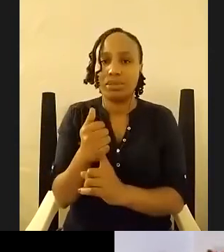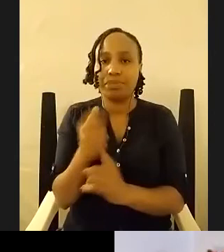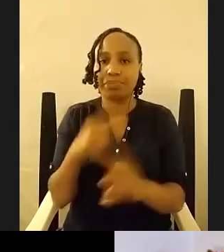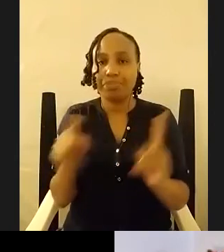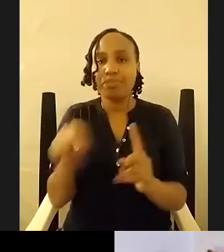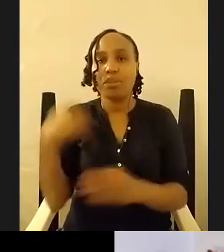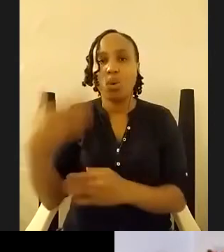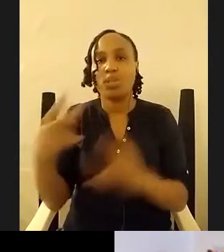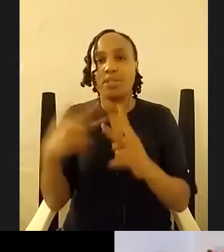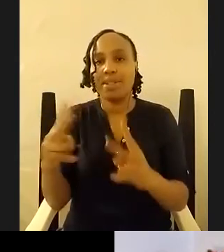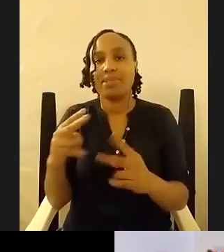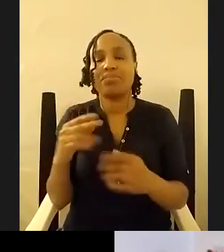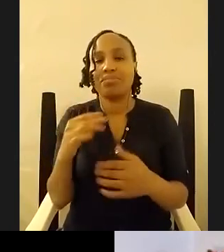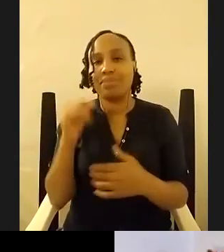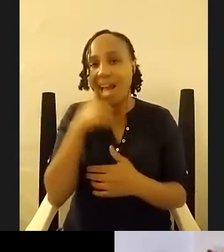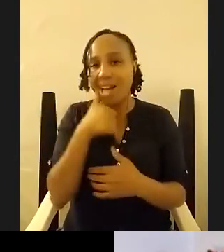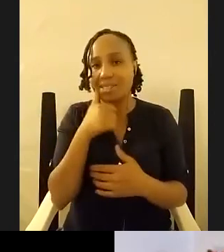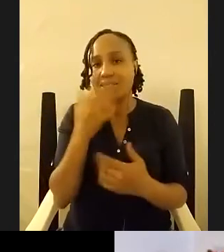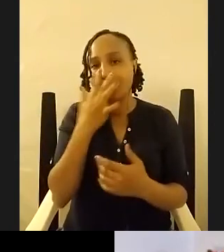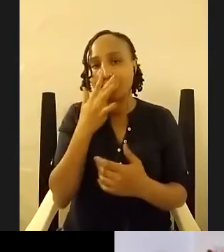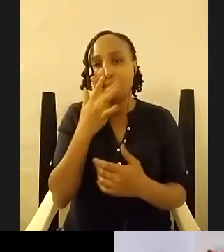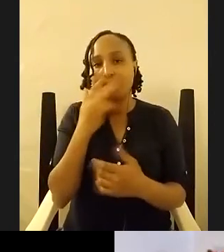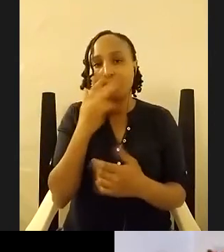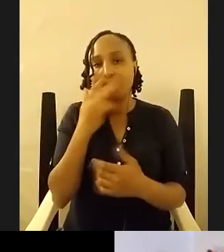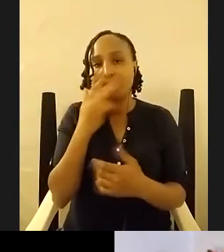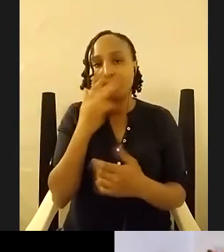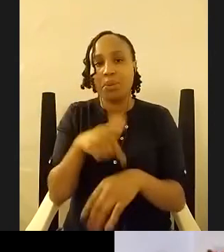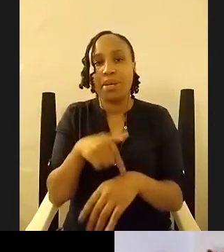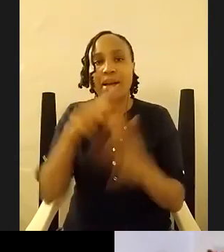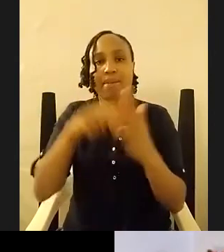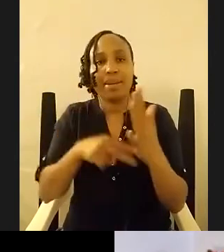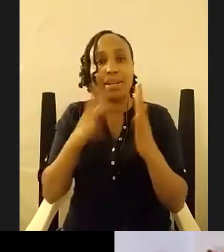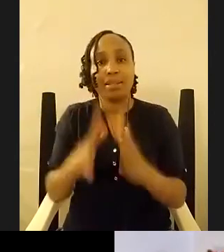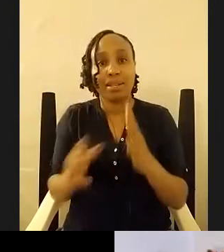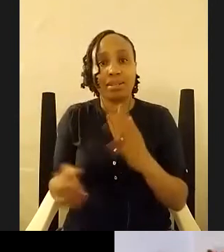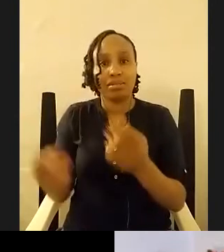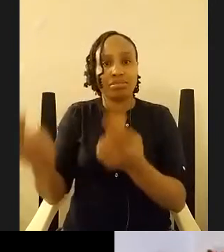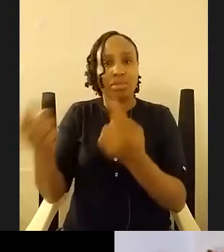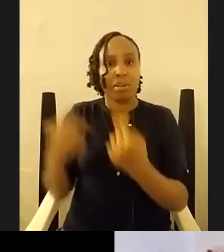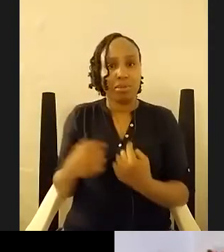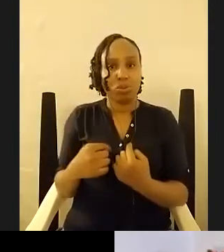when when readers come up to me or send me dms these days